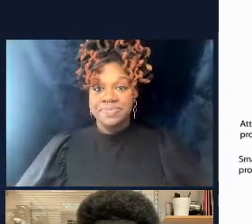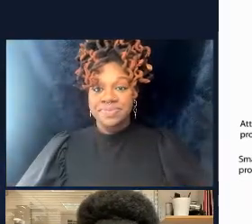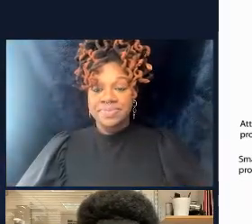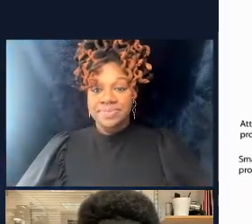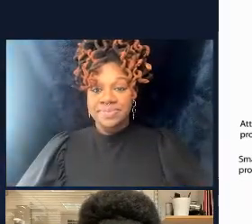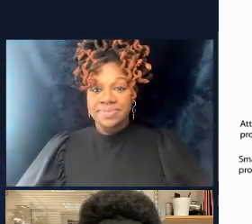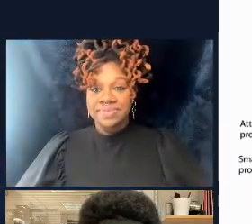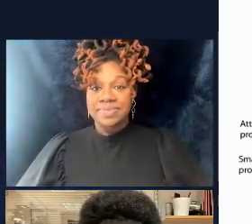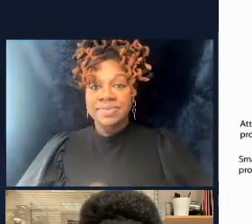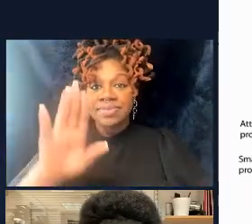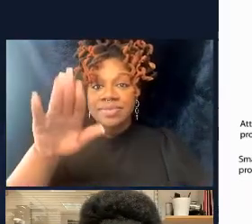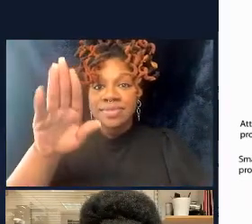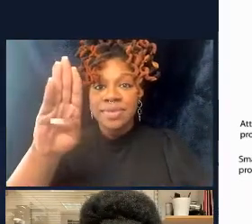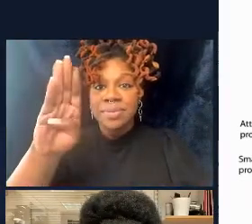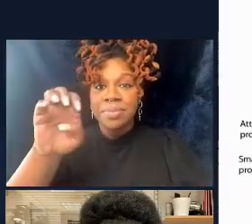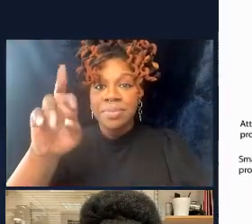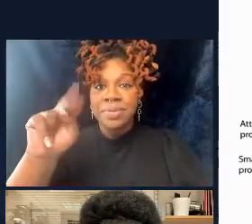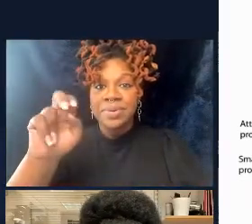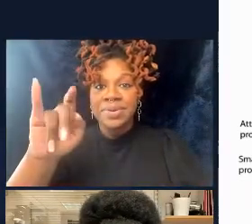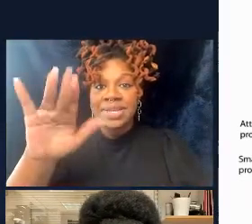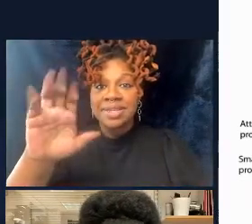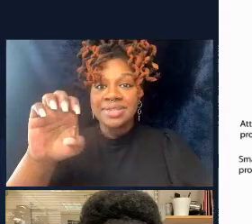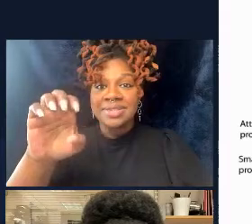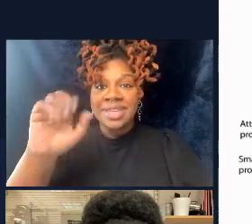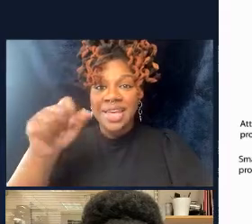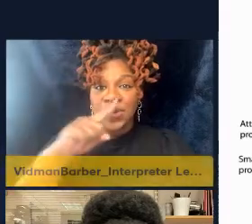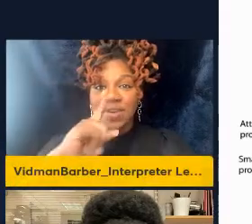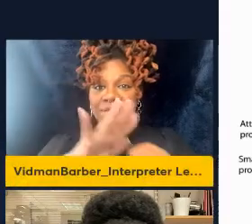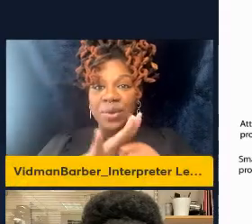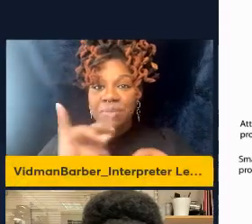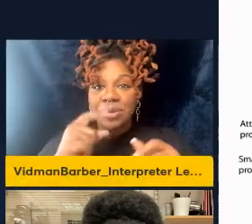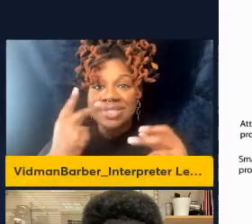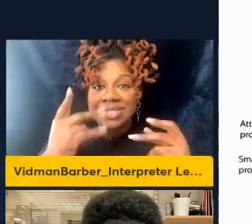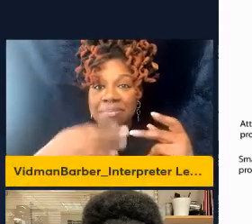Bernice, can you confirm this?